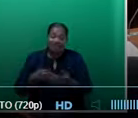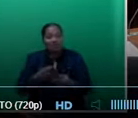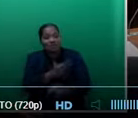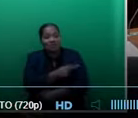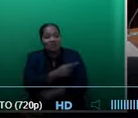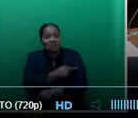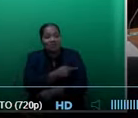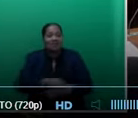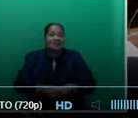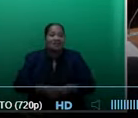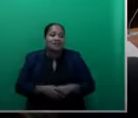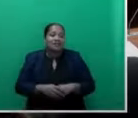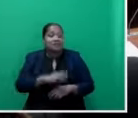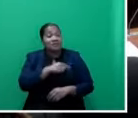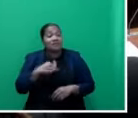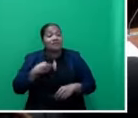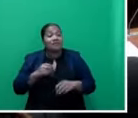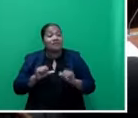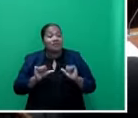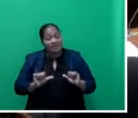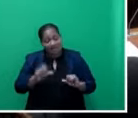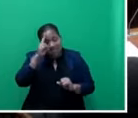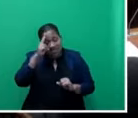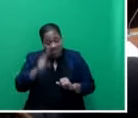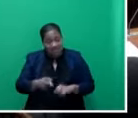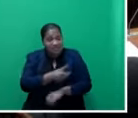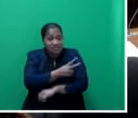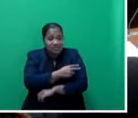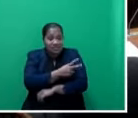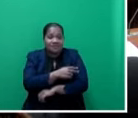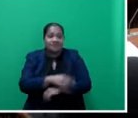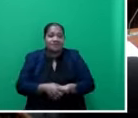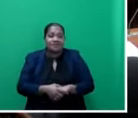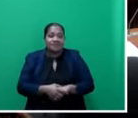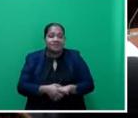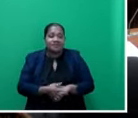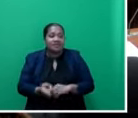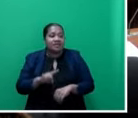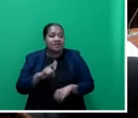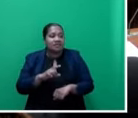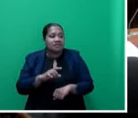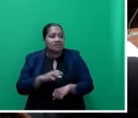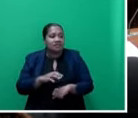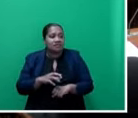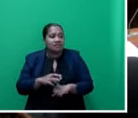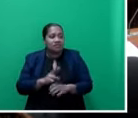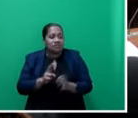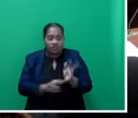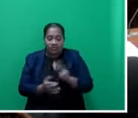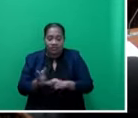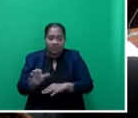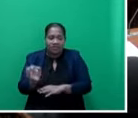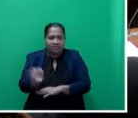Minister for Defence, National Security and Policing, Rural and Maritime Development